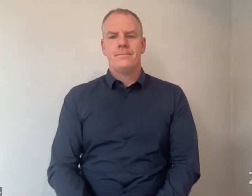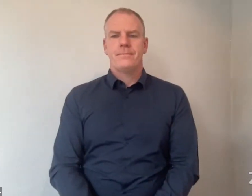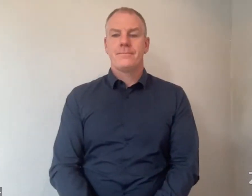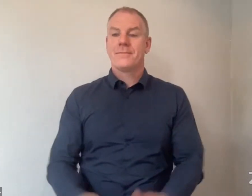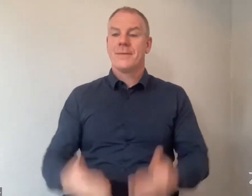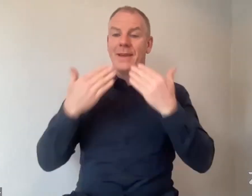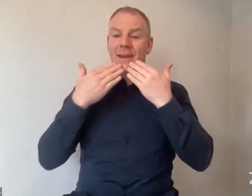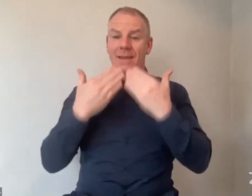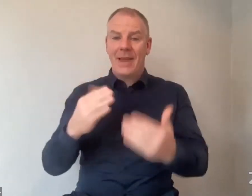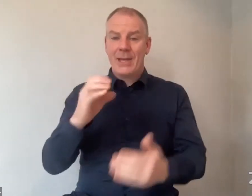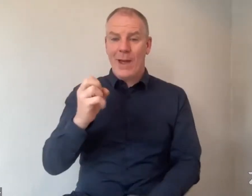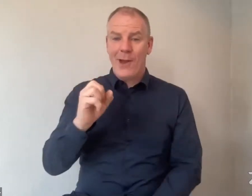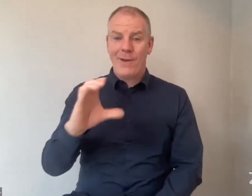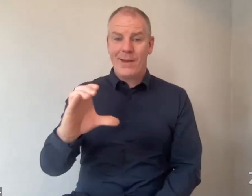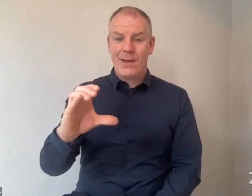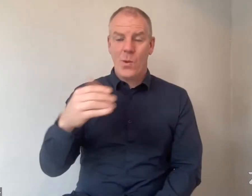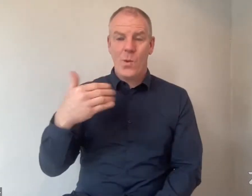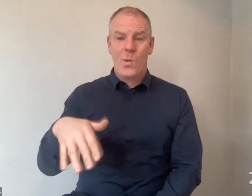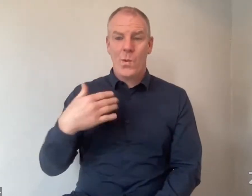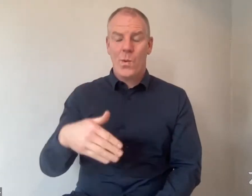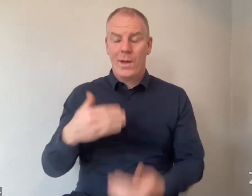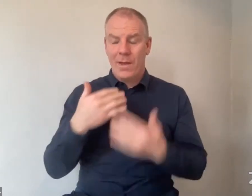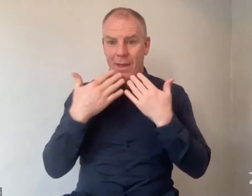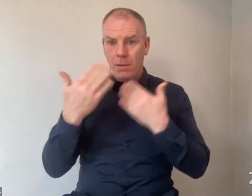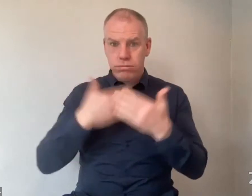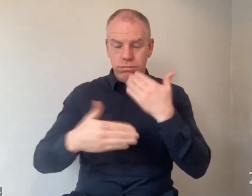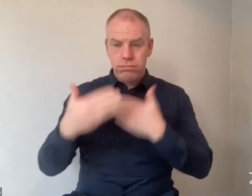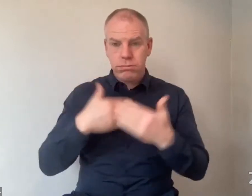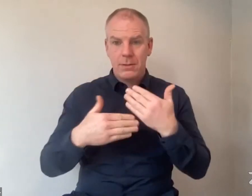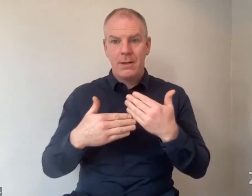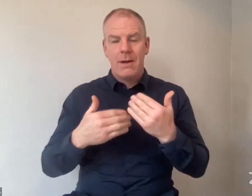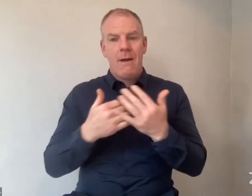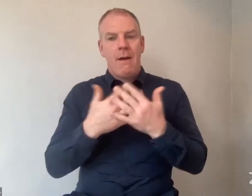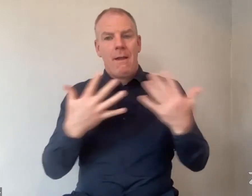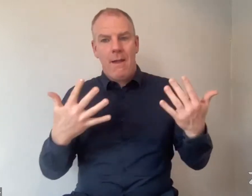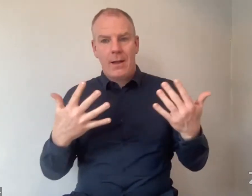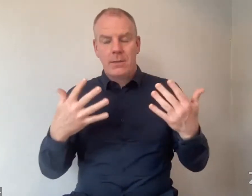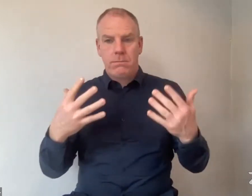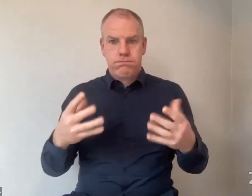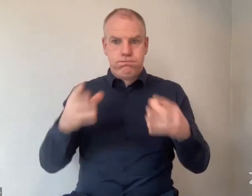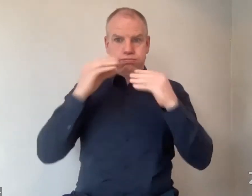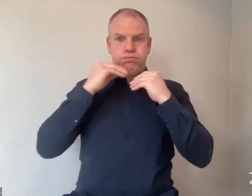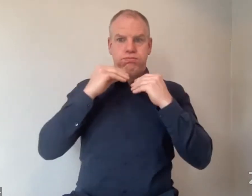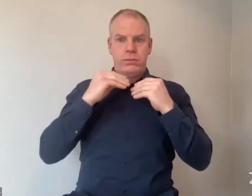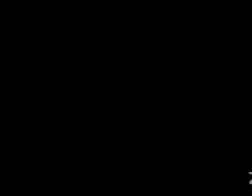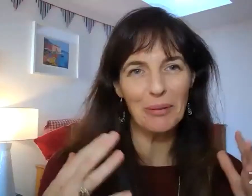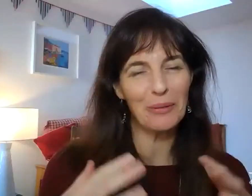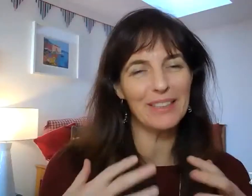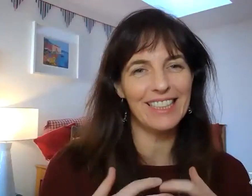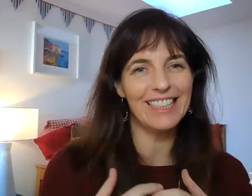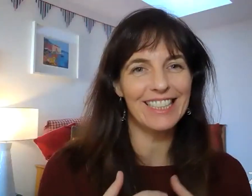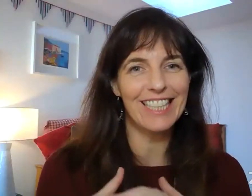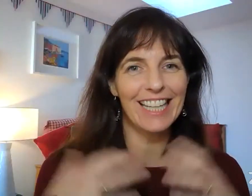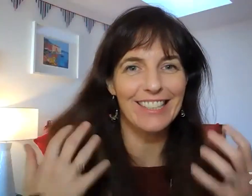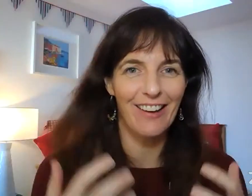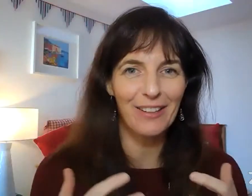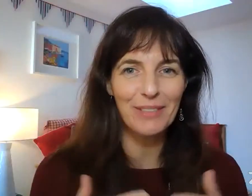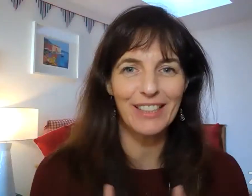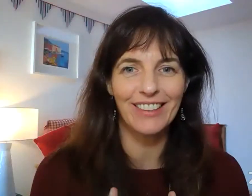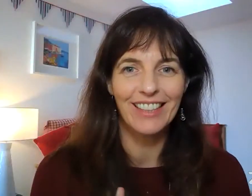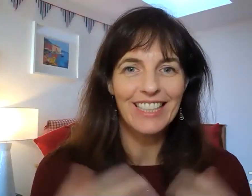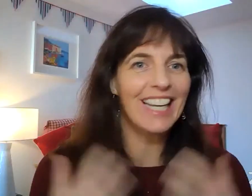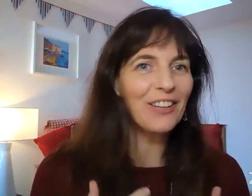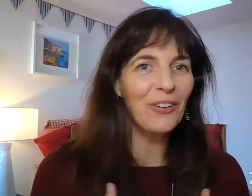Thanks, Eric. Thanks so much. So an awful lot to absorb there. I'm sure people will need to take